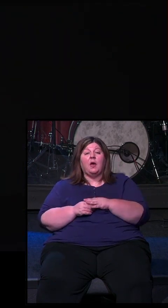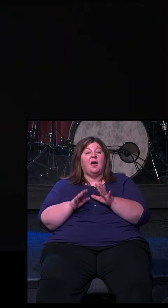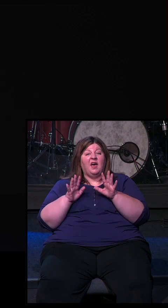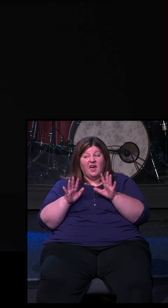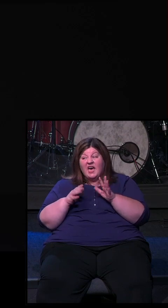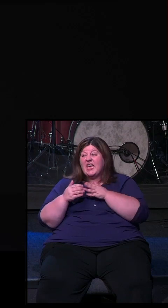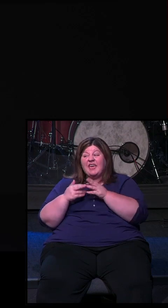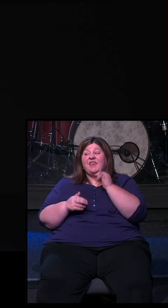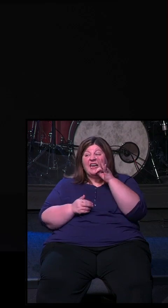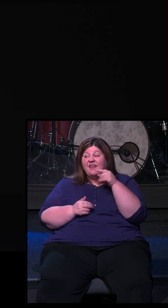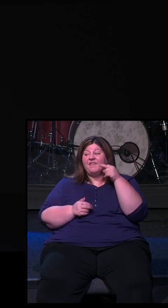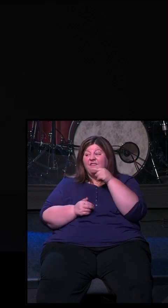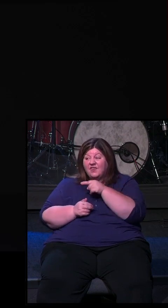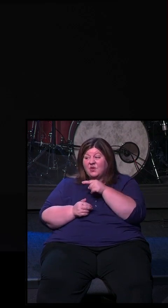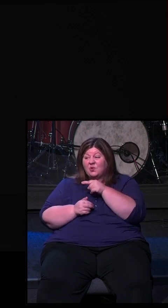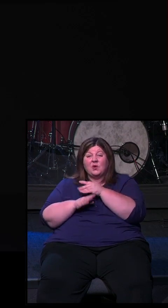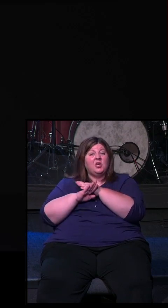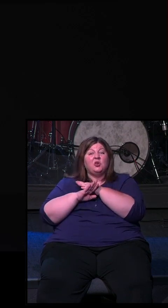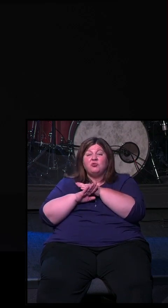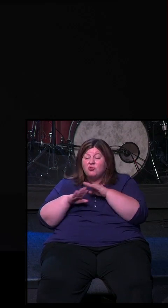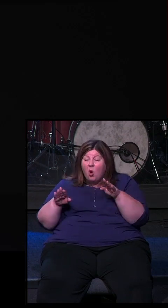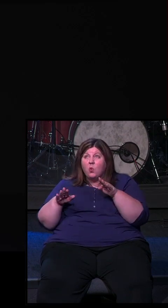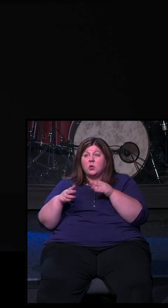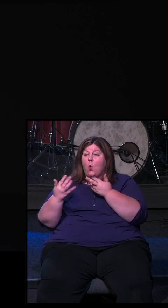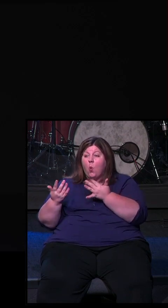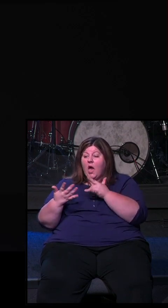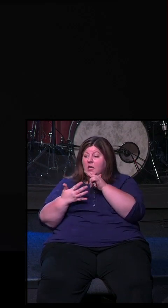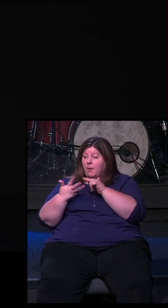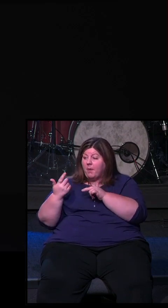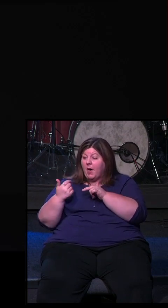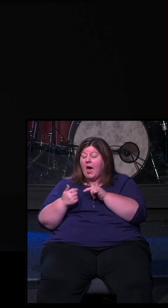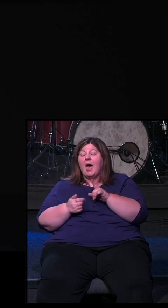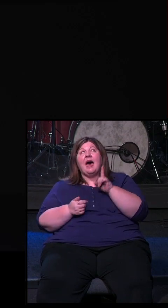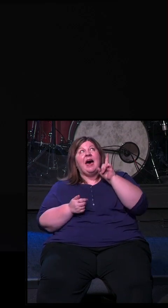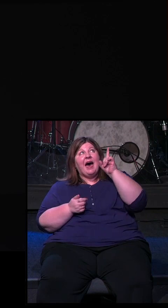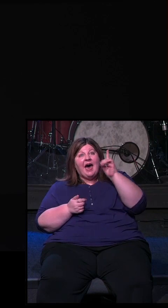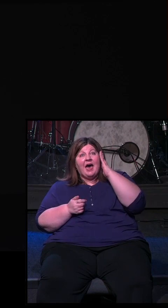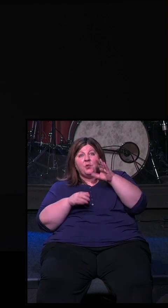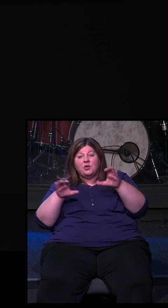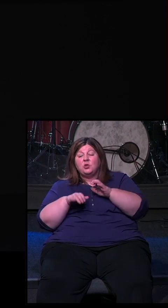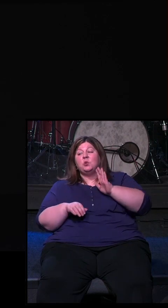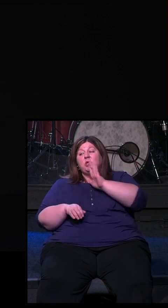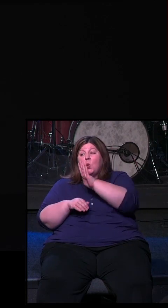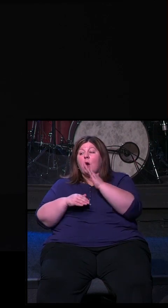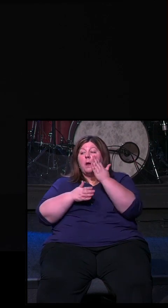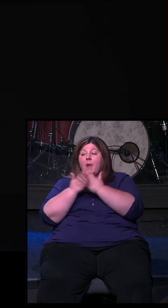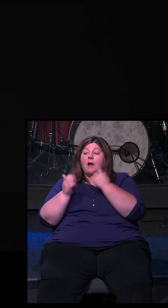Abraham, even if you don't do your part, I will do your part on your behalf to fulfill it.